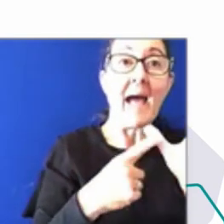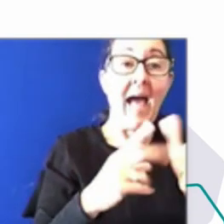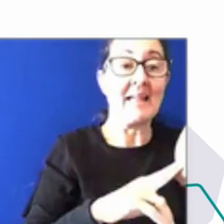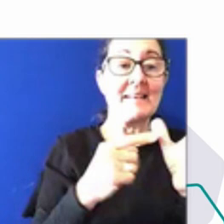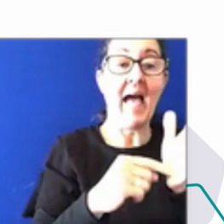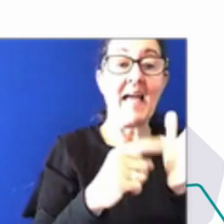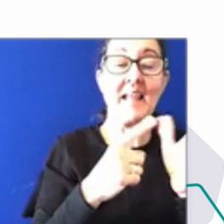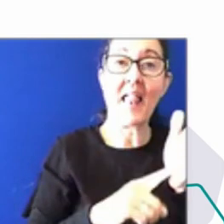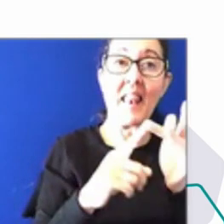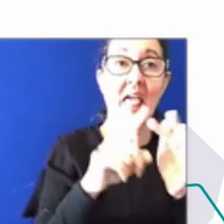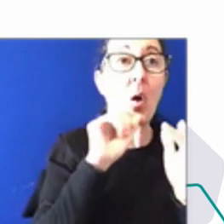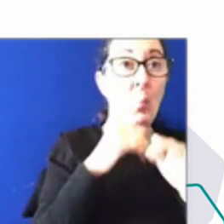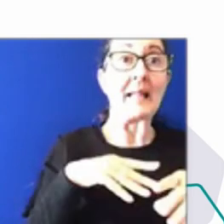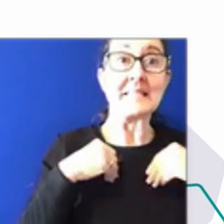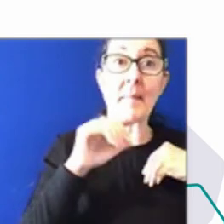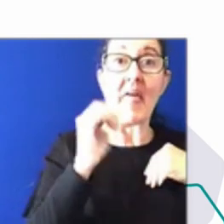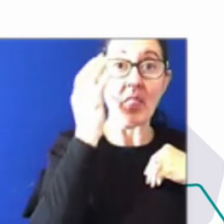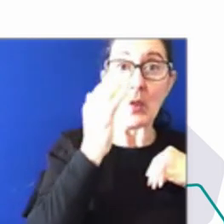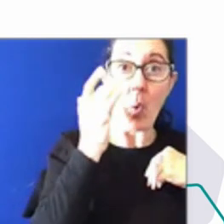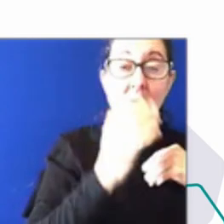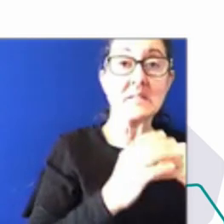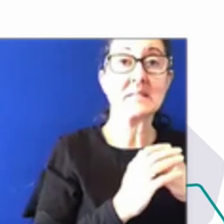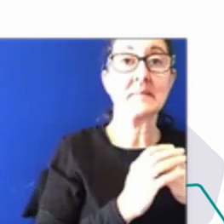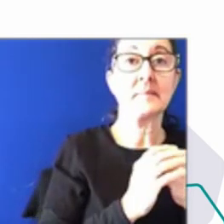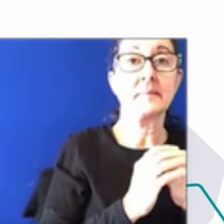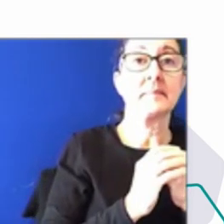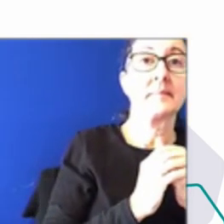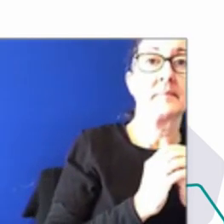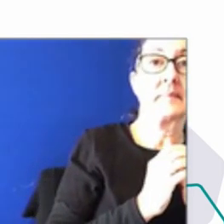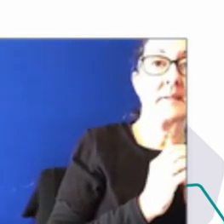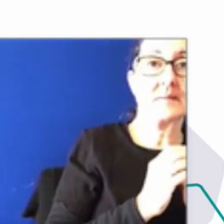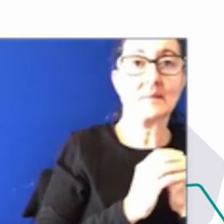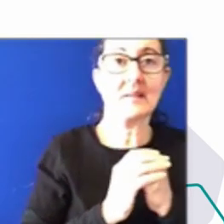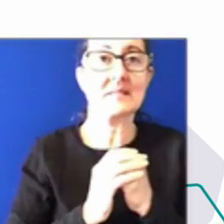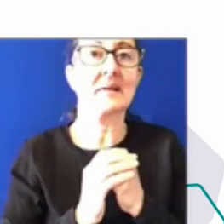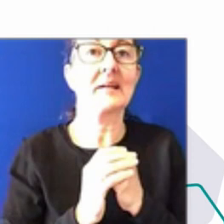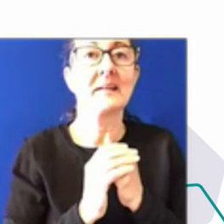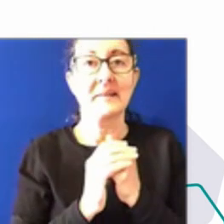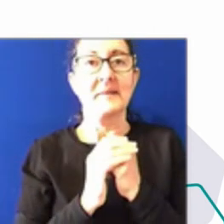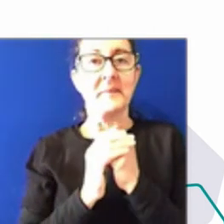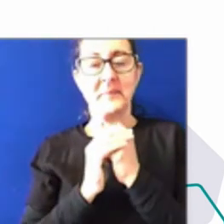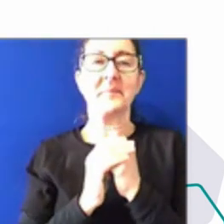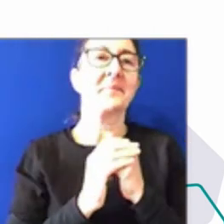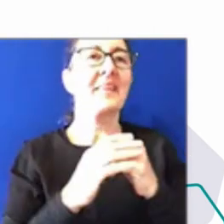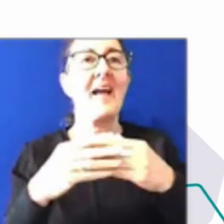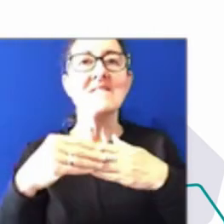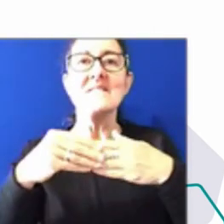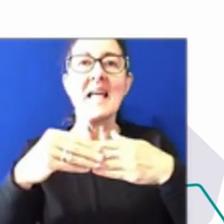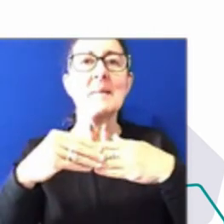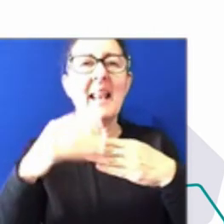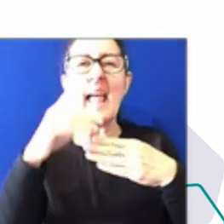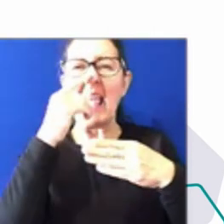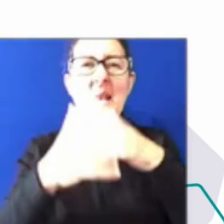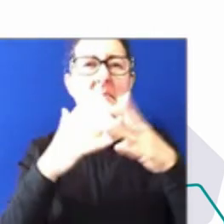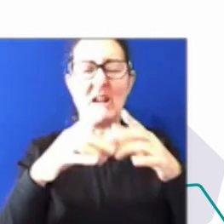Yeah, look, I'm just going to flip the question around a little bit. Flexibility can mean a range of things. It can mean location. It can